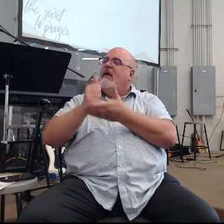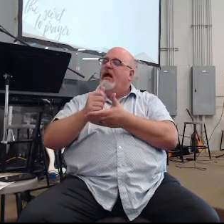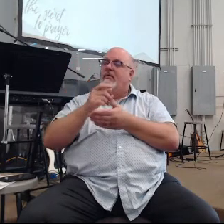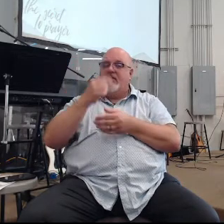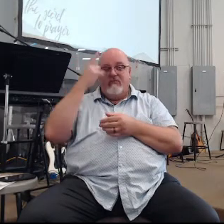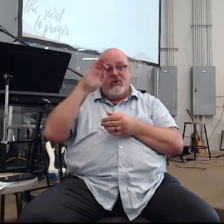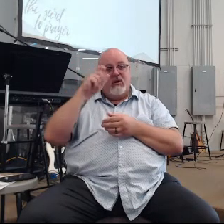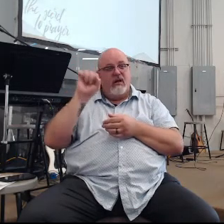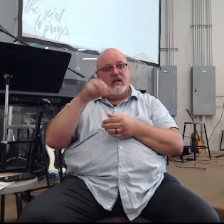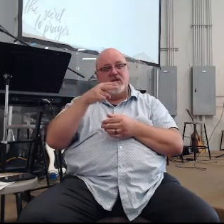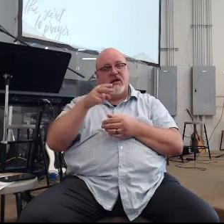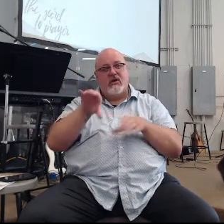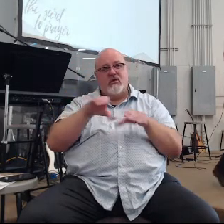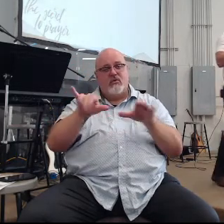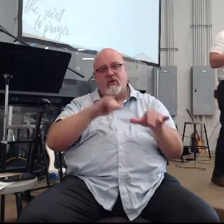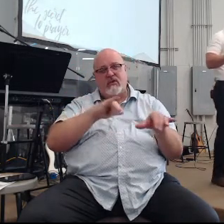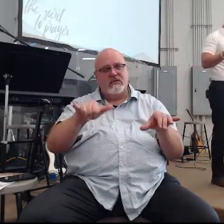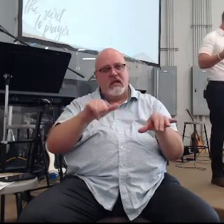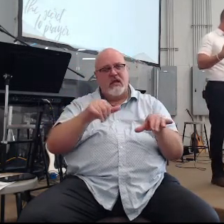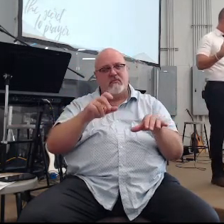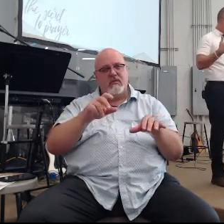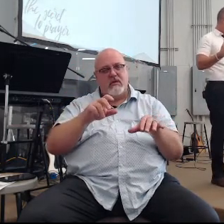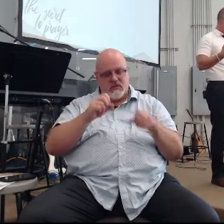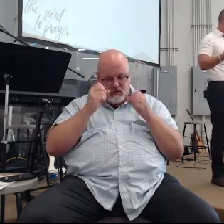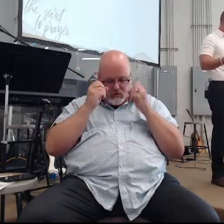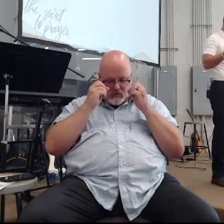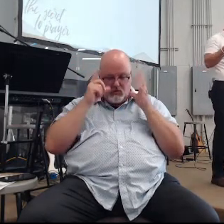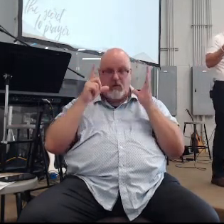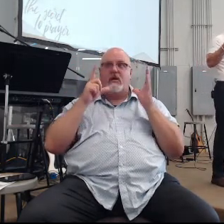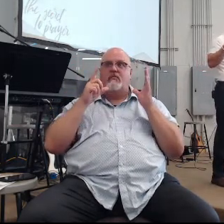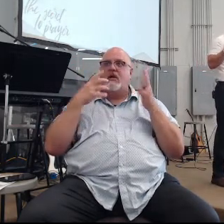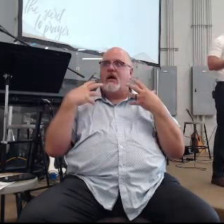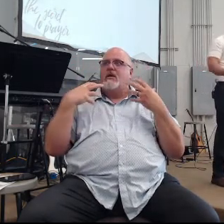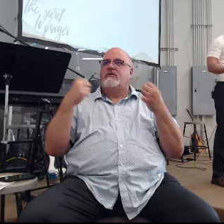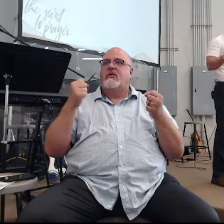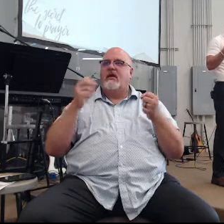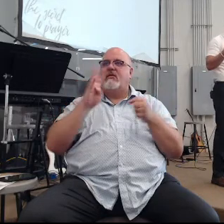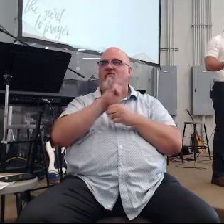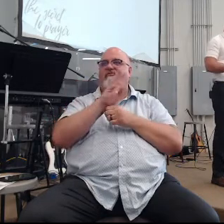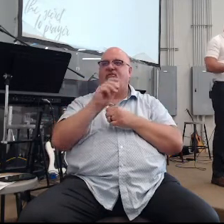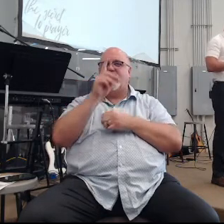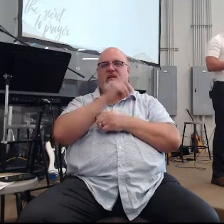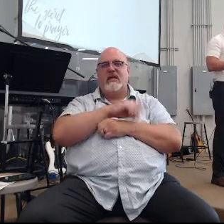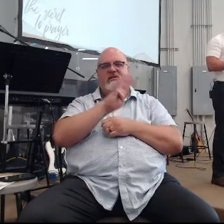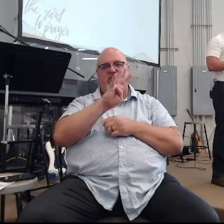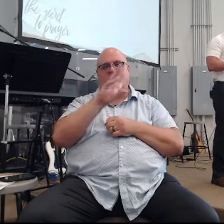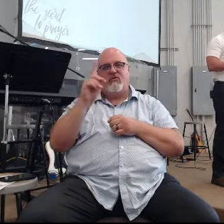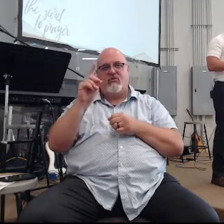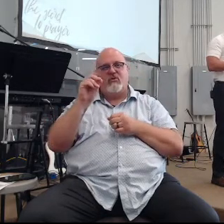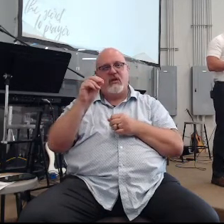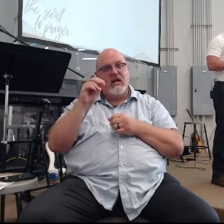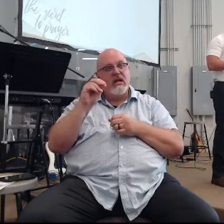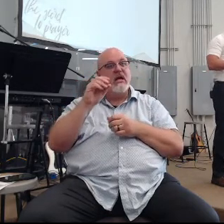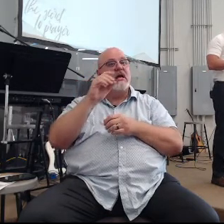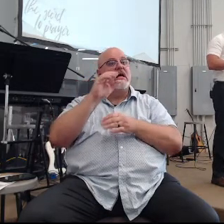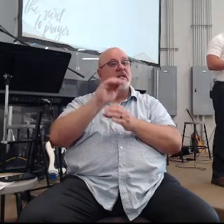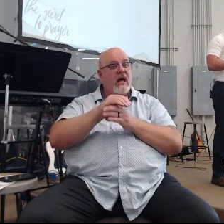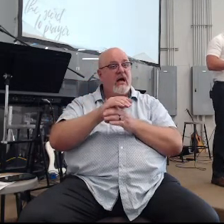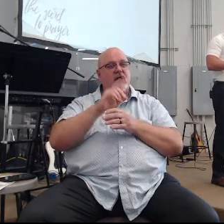what he ate and he drank and he went in that strength of food forty days and forty nights to Horeb the mount of God